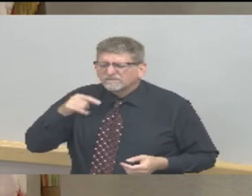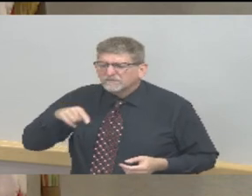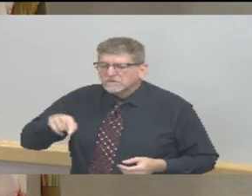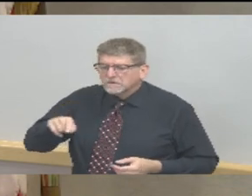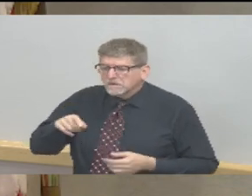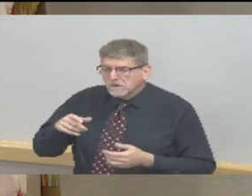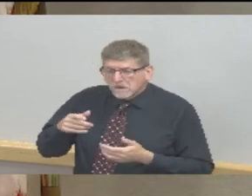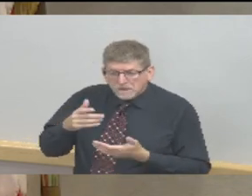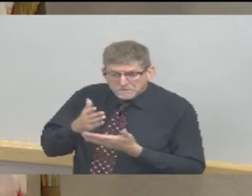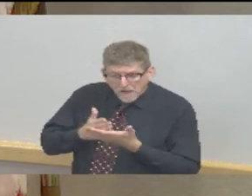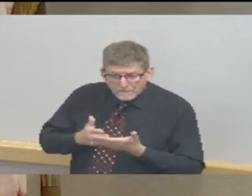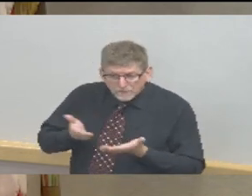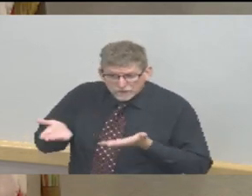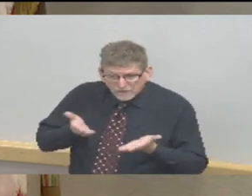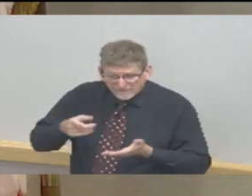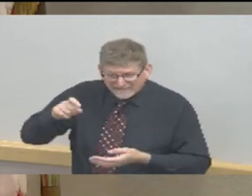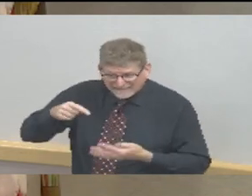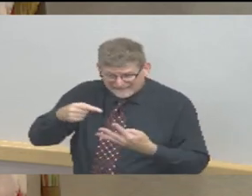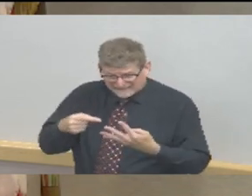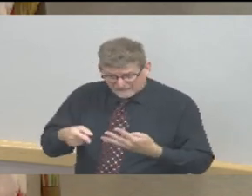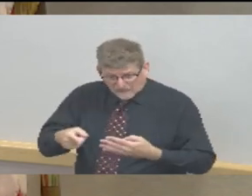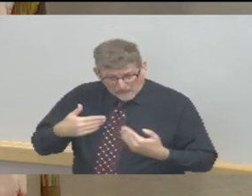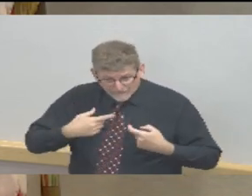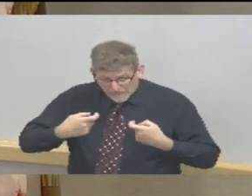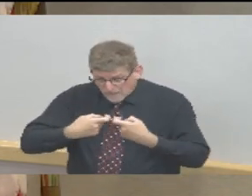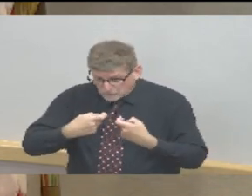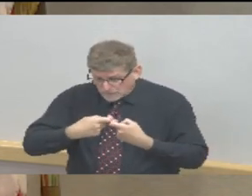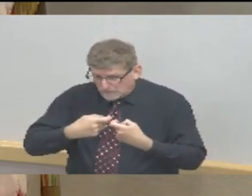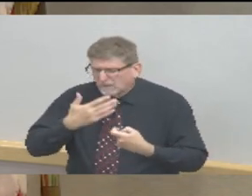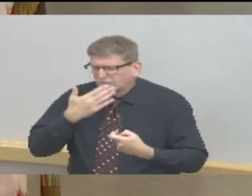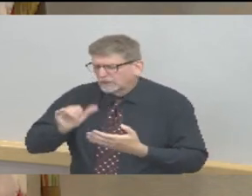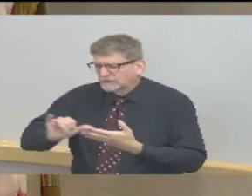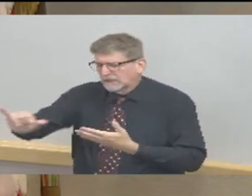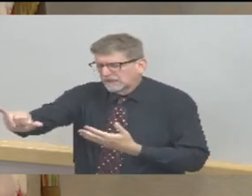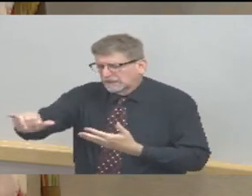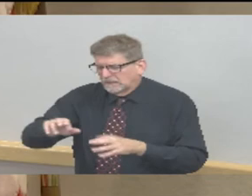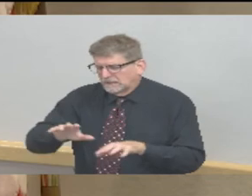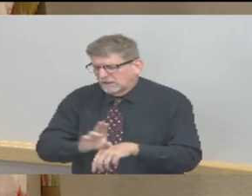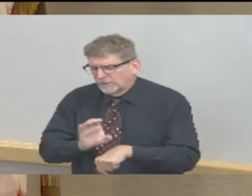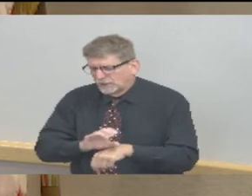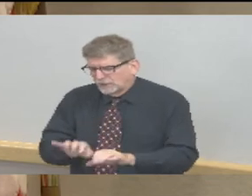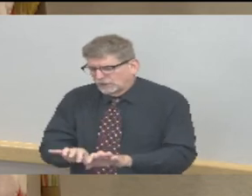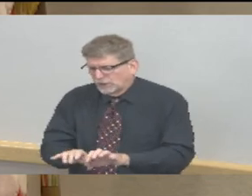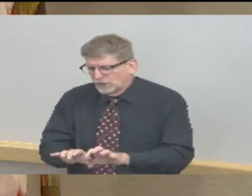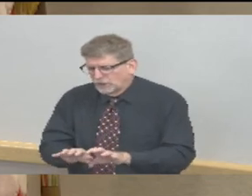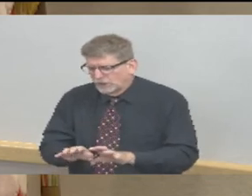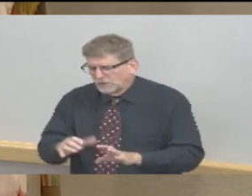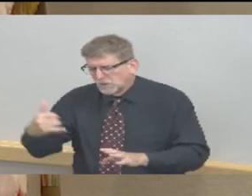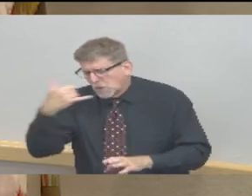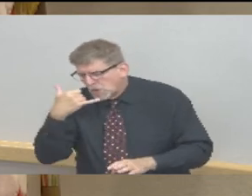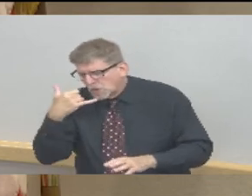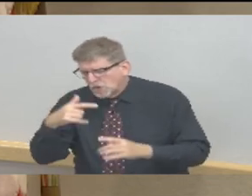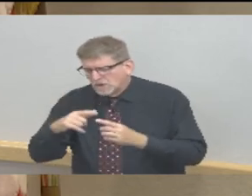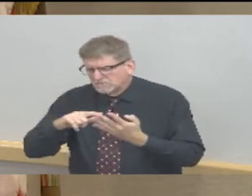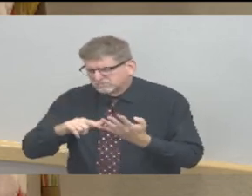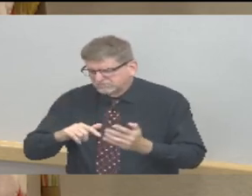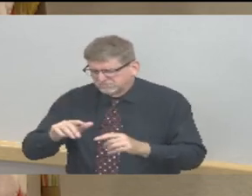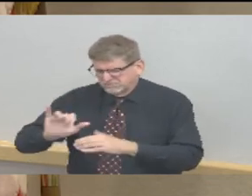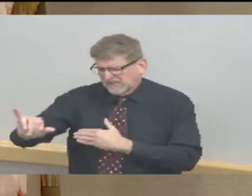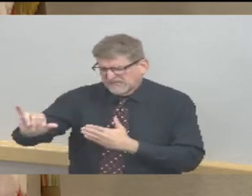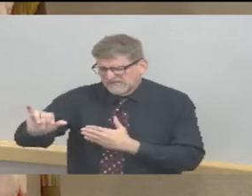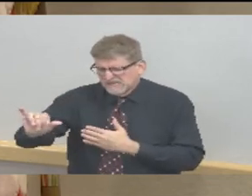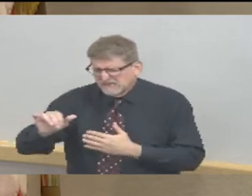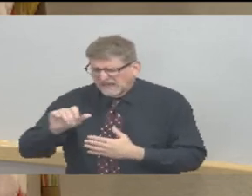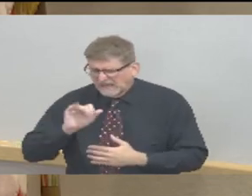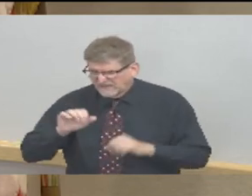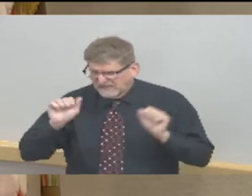obviously proven that that can be done remotely through email and phone calls and things like that. And that is probably the new norm